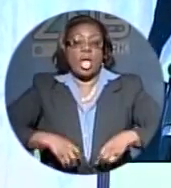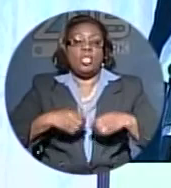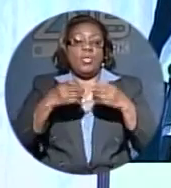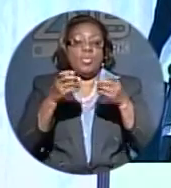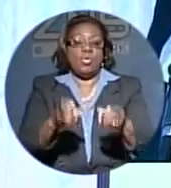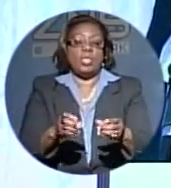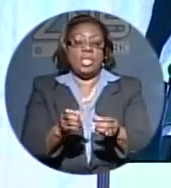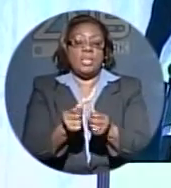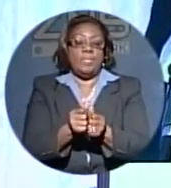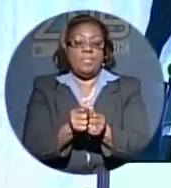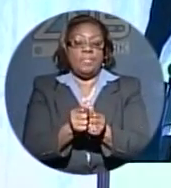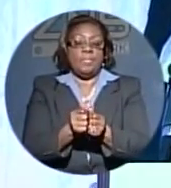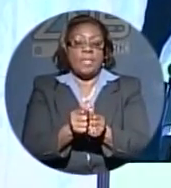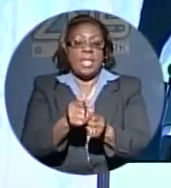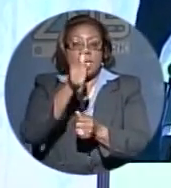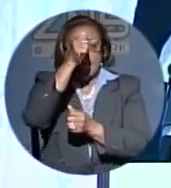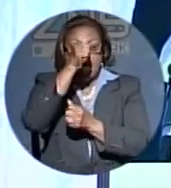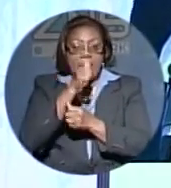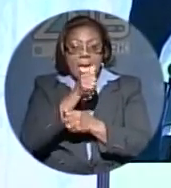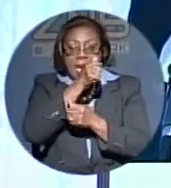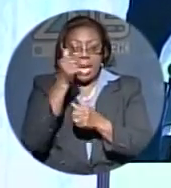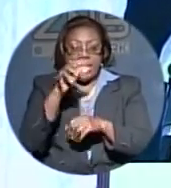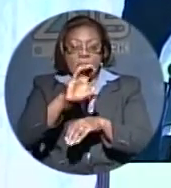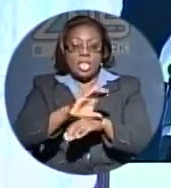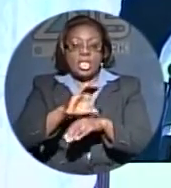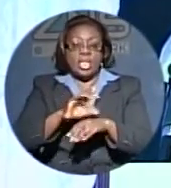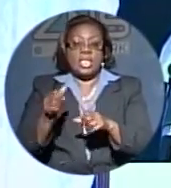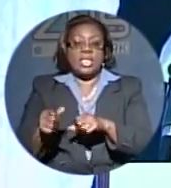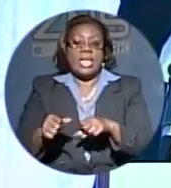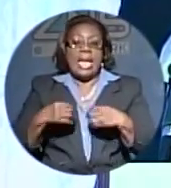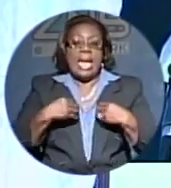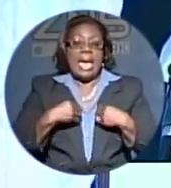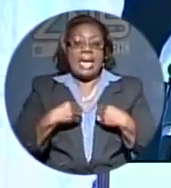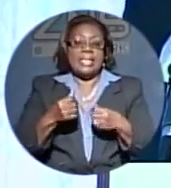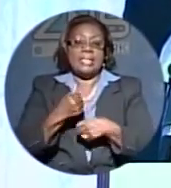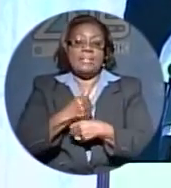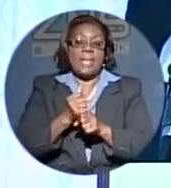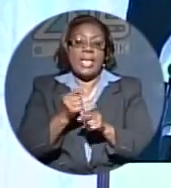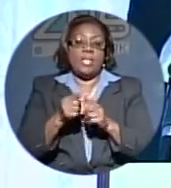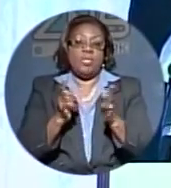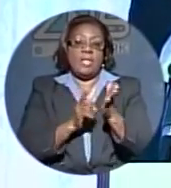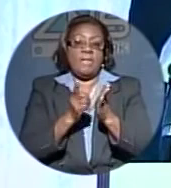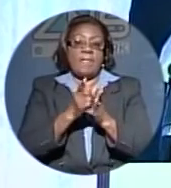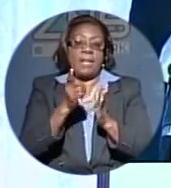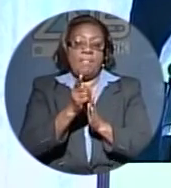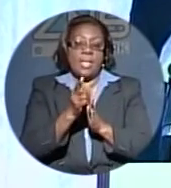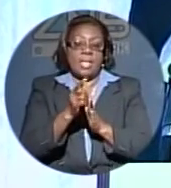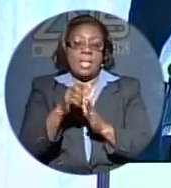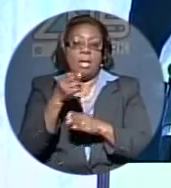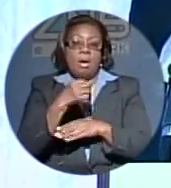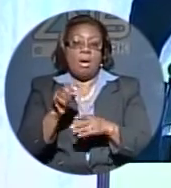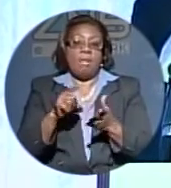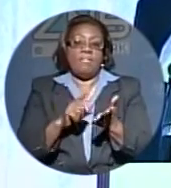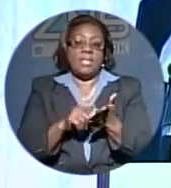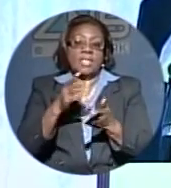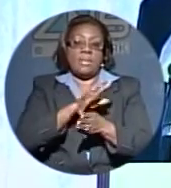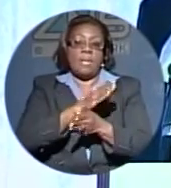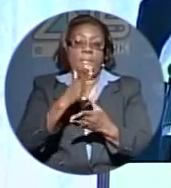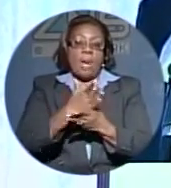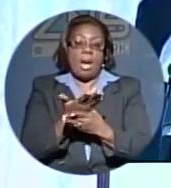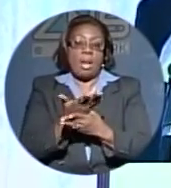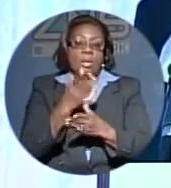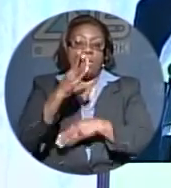the Eindliken Church has made to the development of this part of the world.